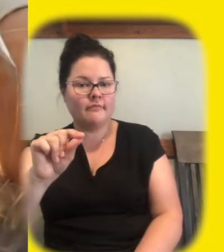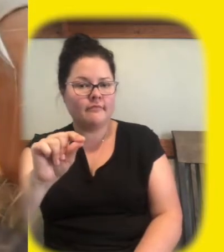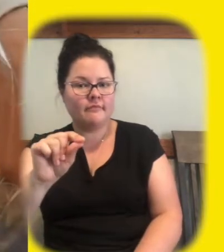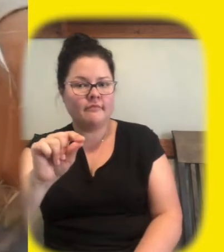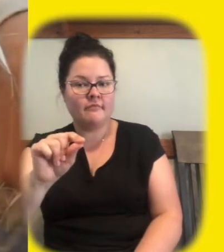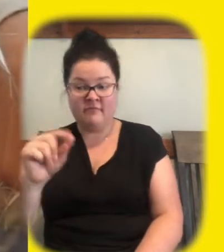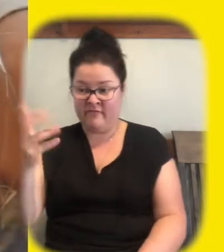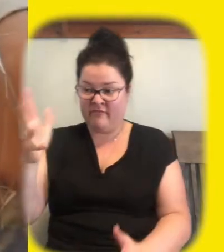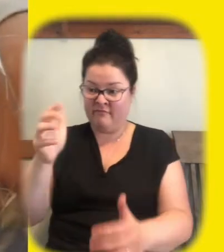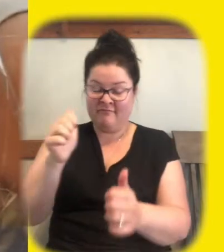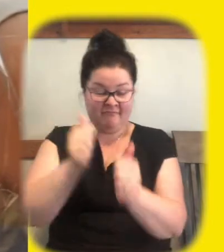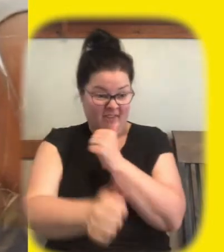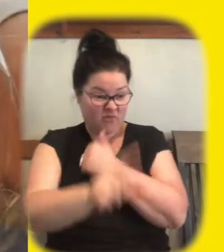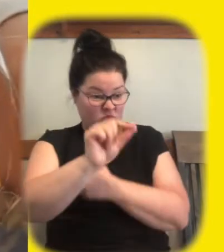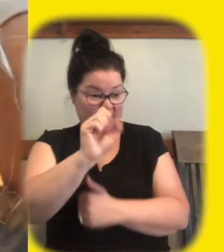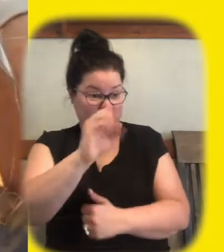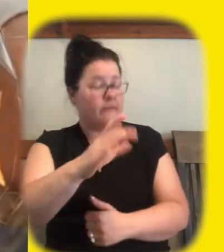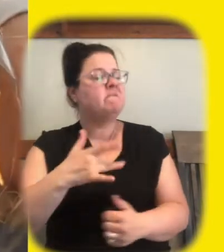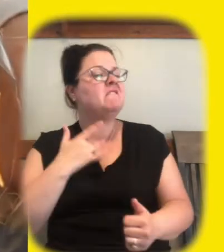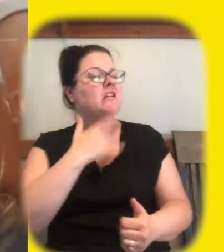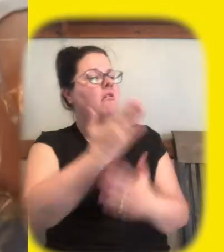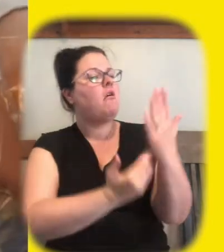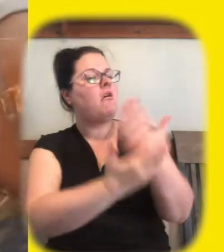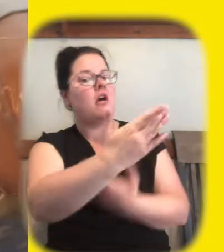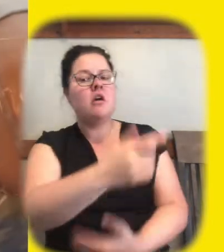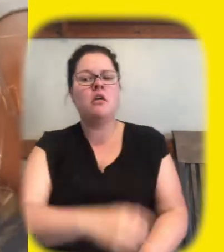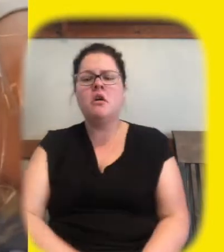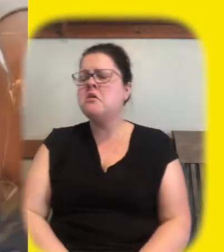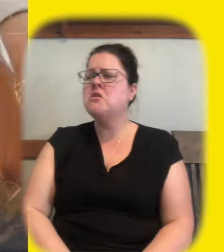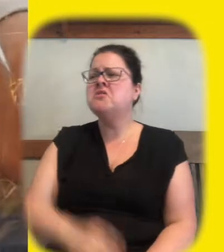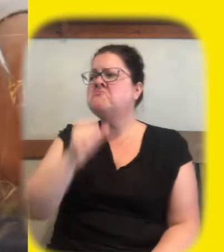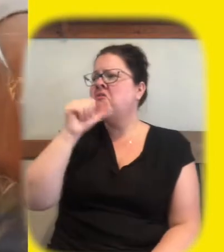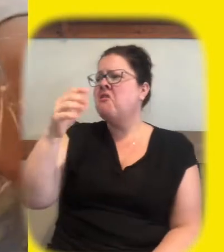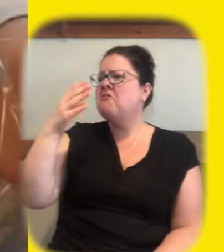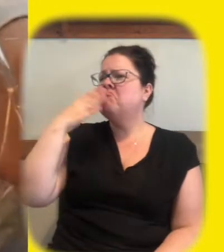twenty so it's already been 20 seconds how's your hand feeling